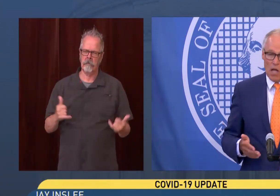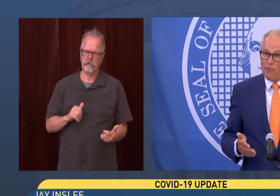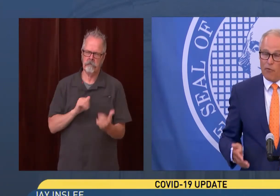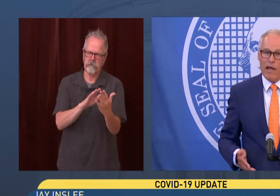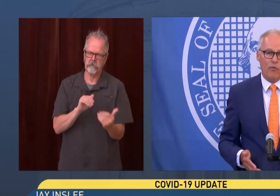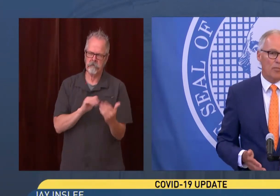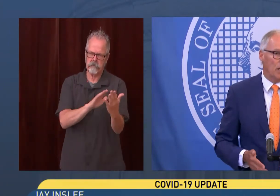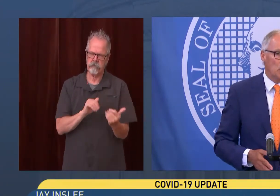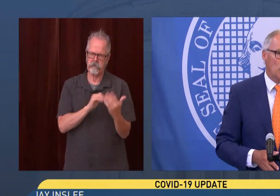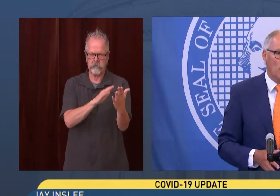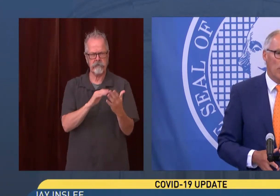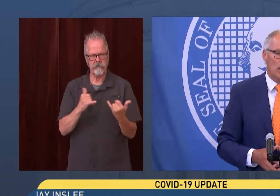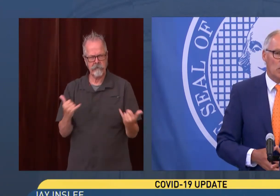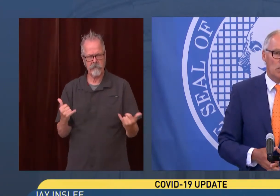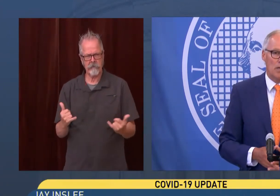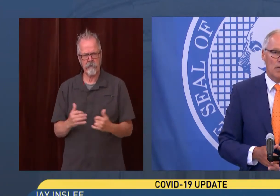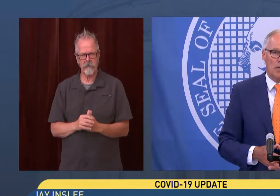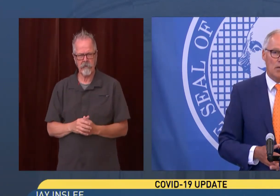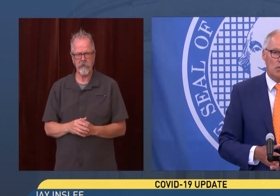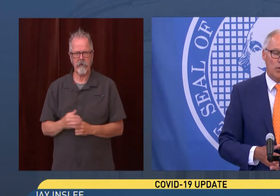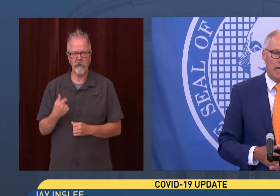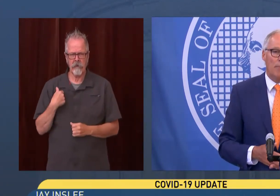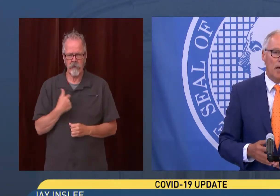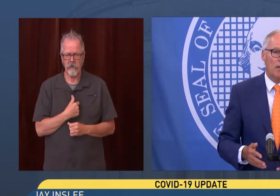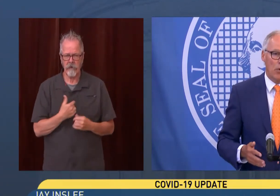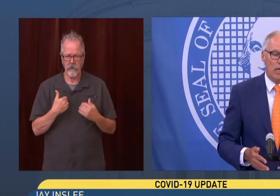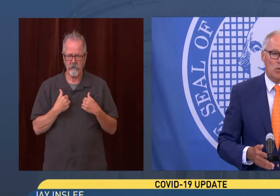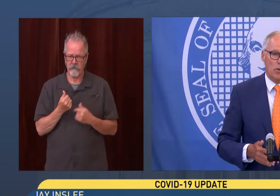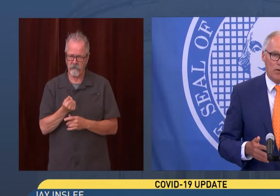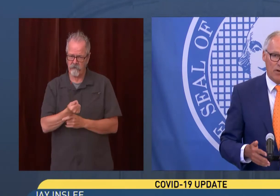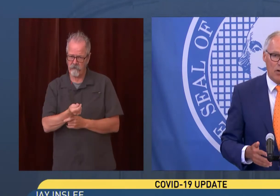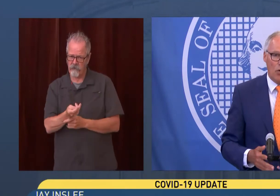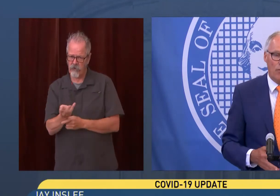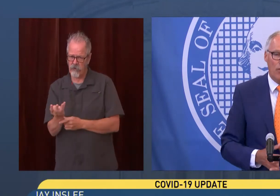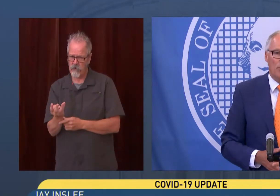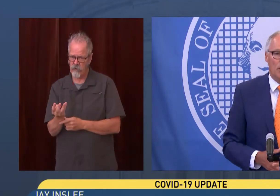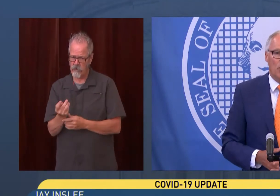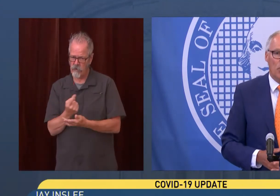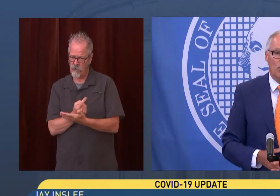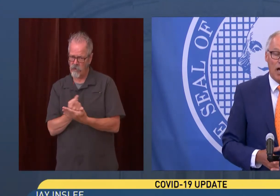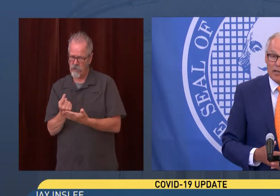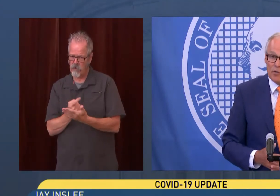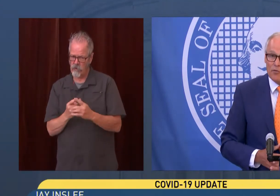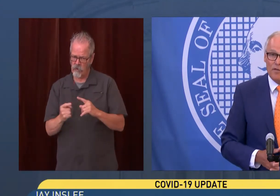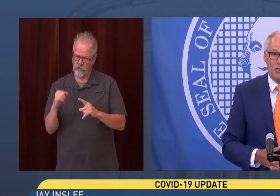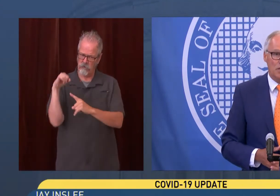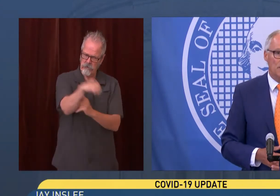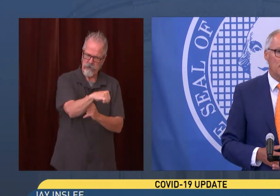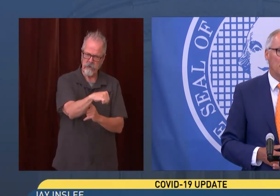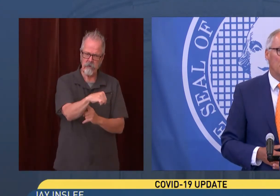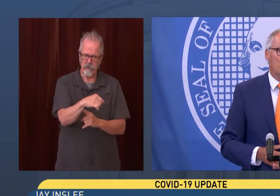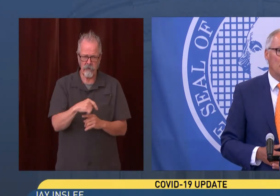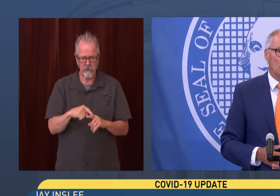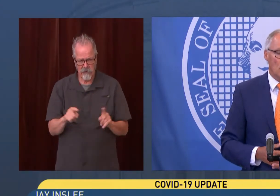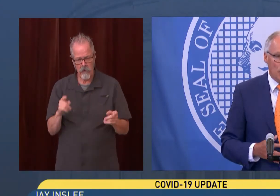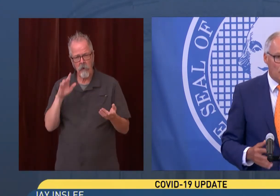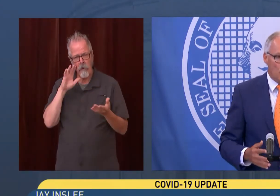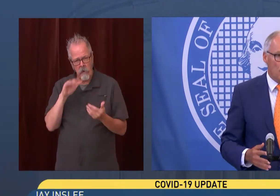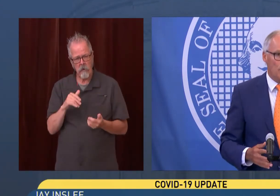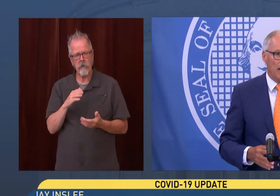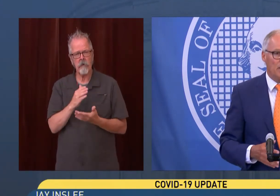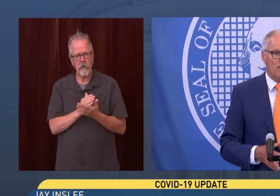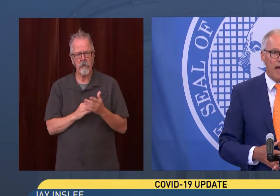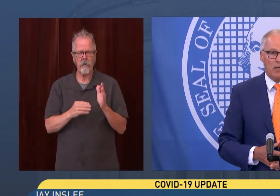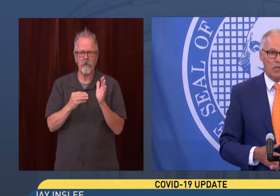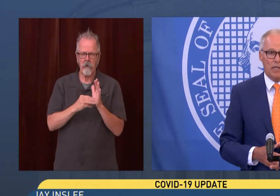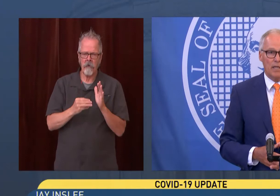It's not forever, but it's some weeks. So in the upcoming weeks, we are very hopeful that people will talk to their physicians, learn the